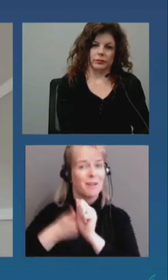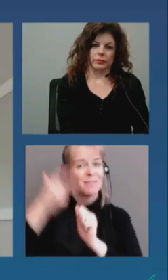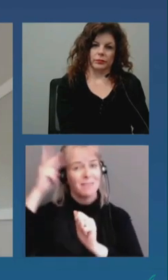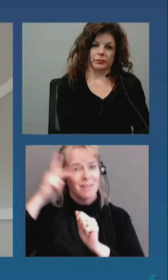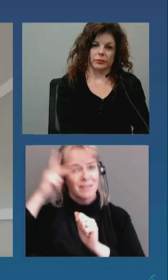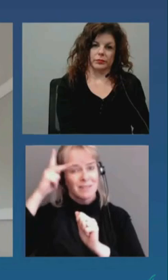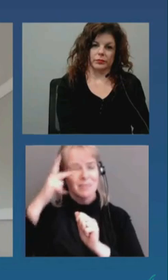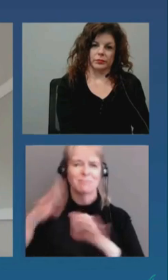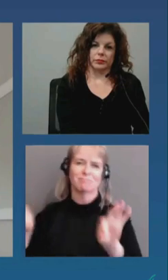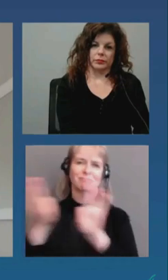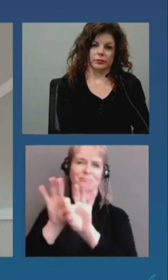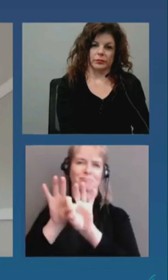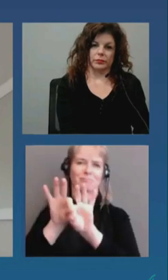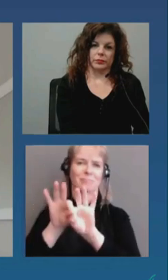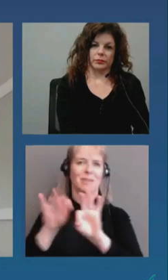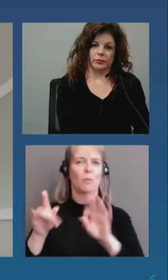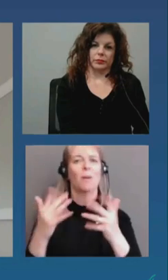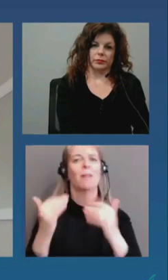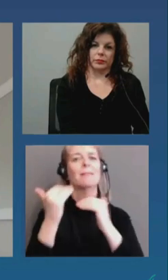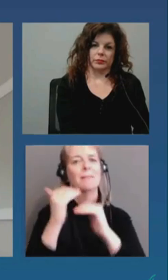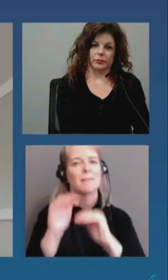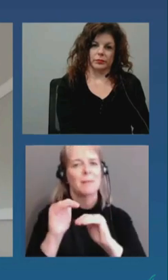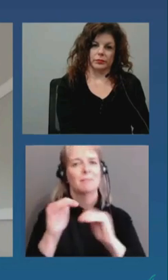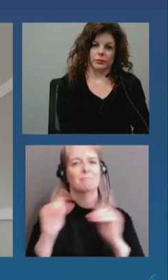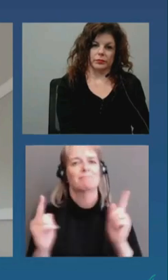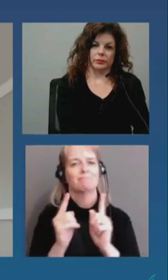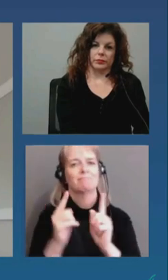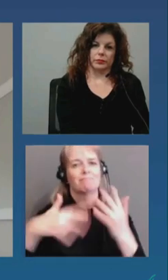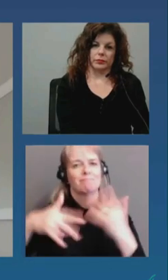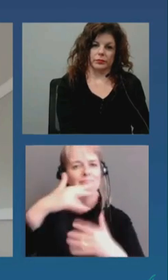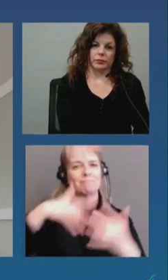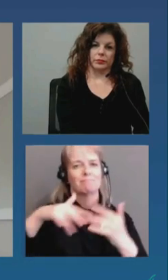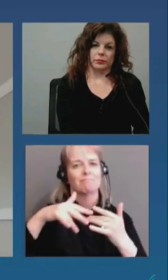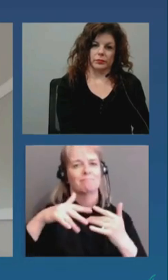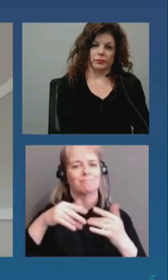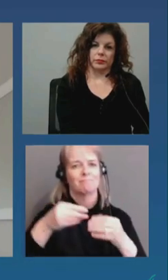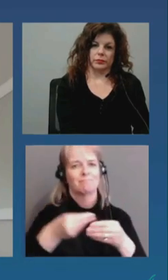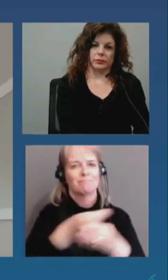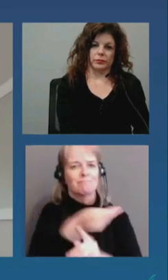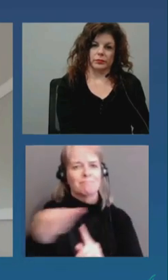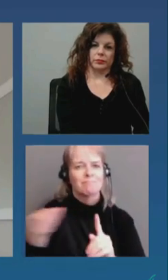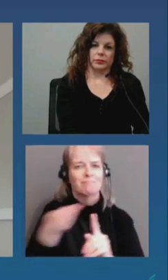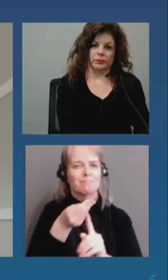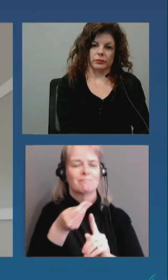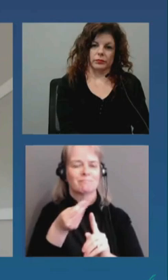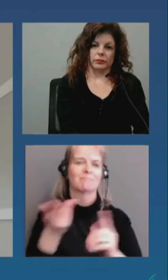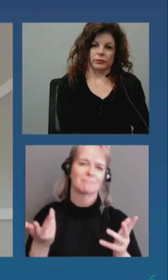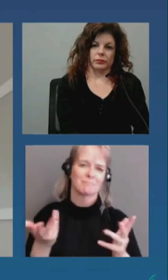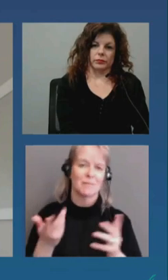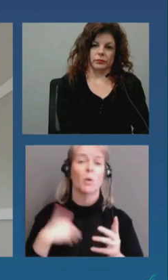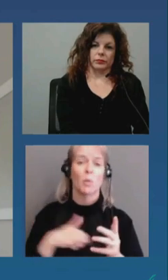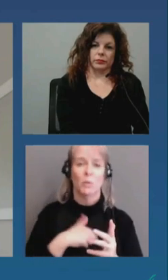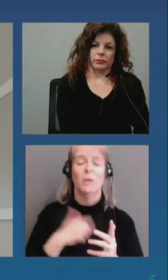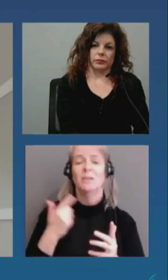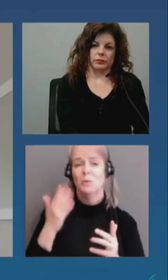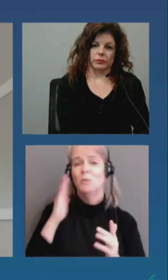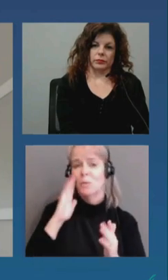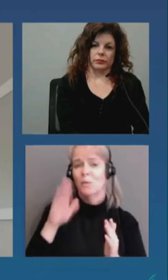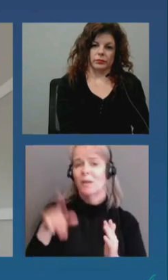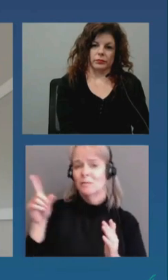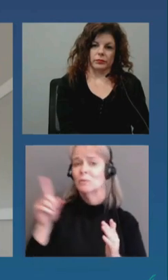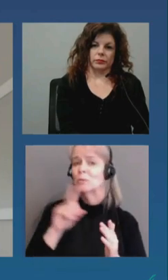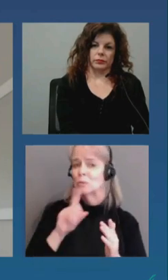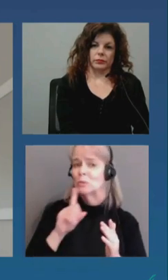um we uh definitely uh appreciate there could be could have been um some